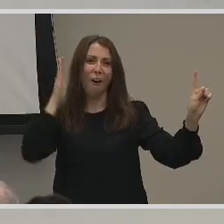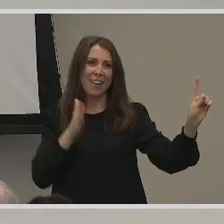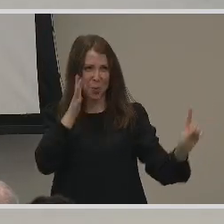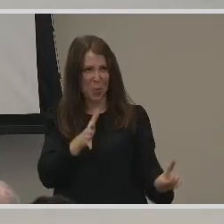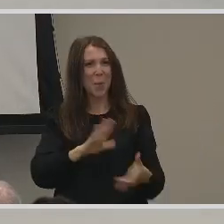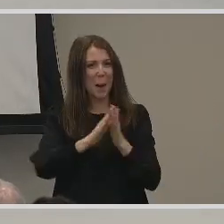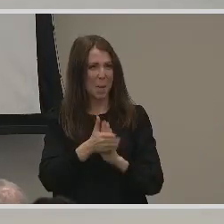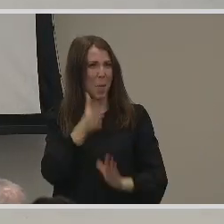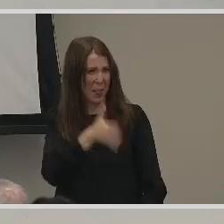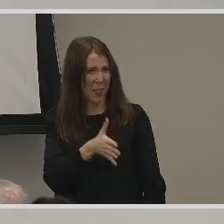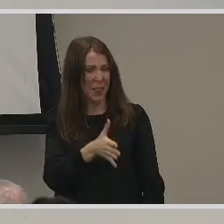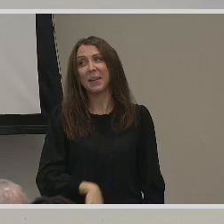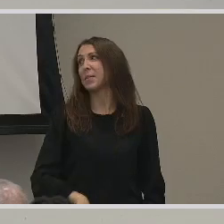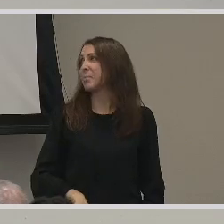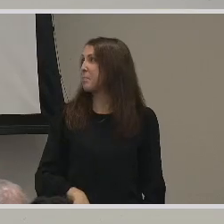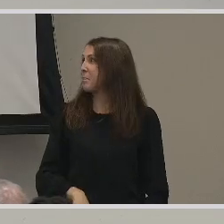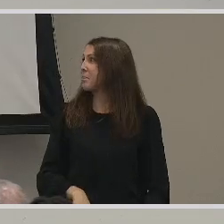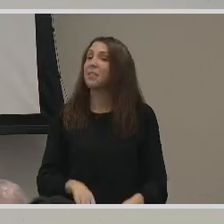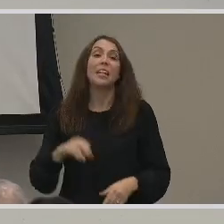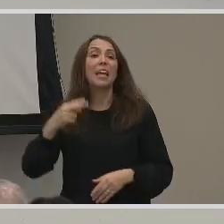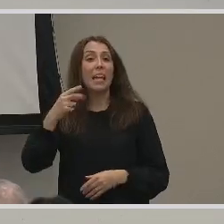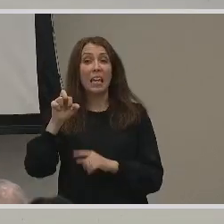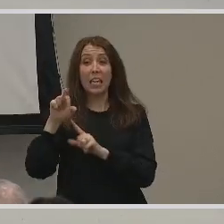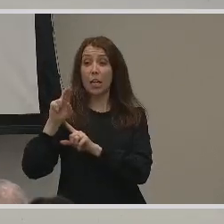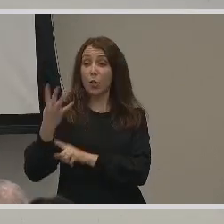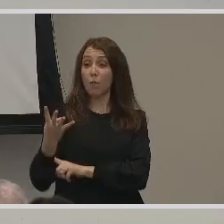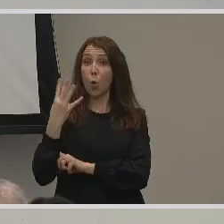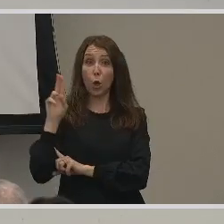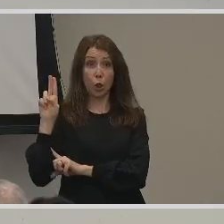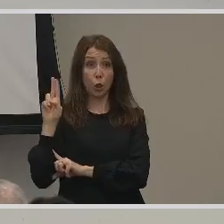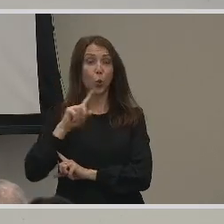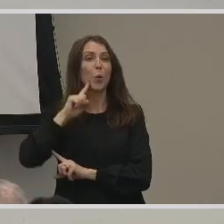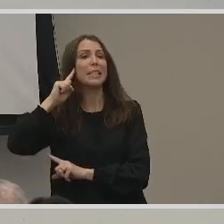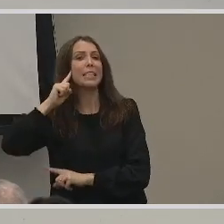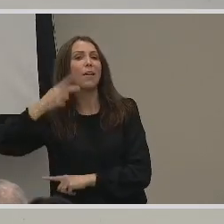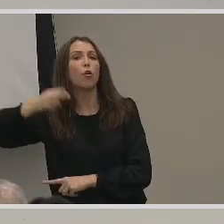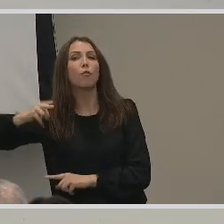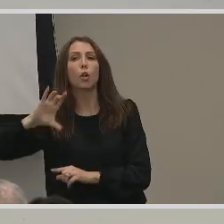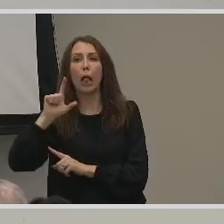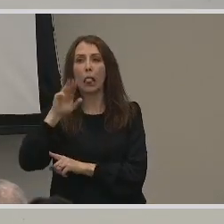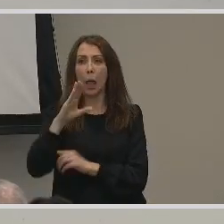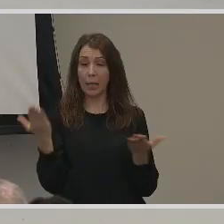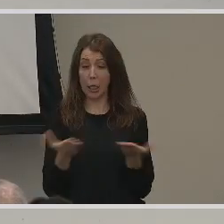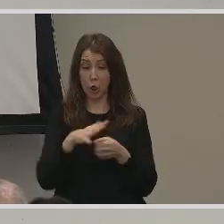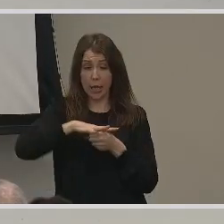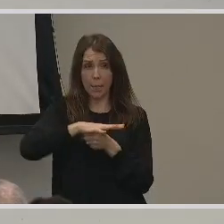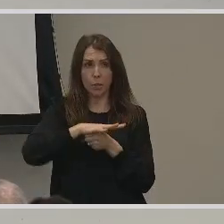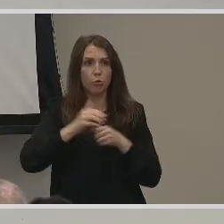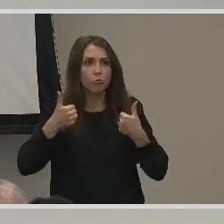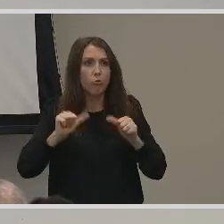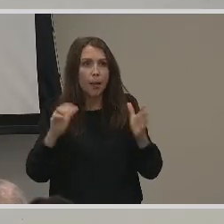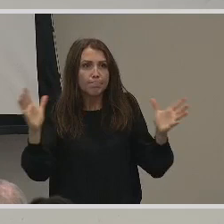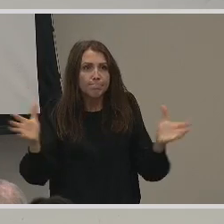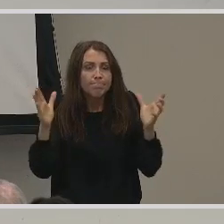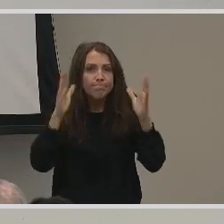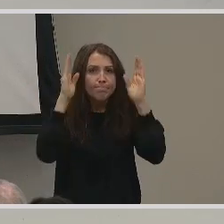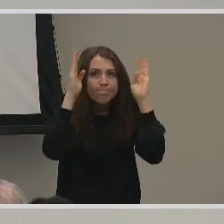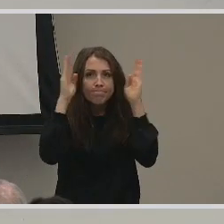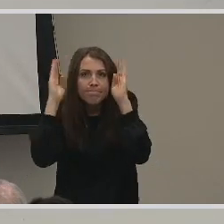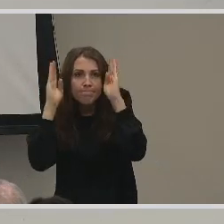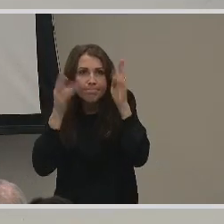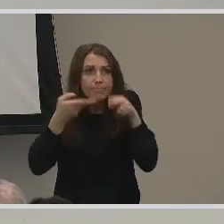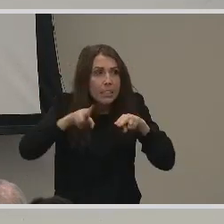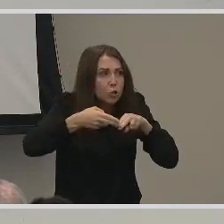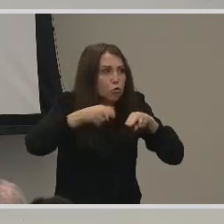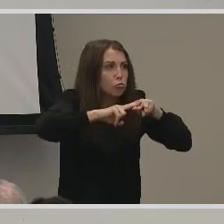So Hear For You is a new deaf and hard of hearing club on campus, and we're trying to raise awareness about the